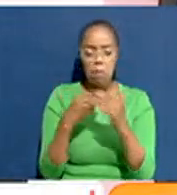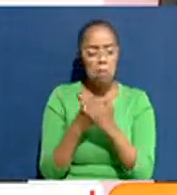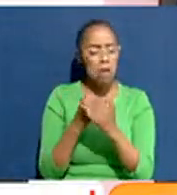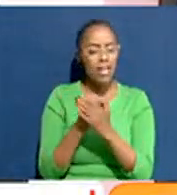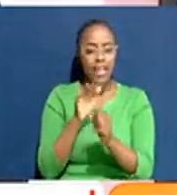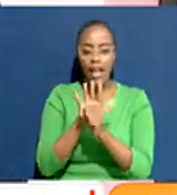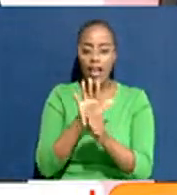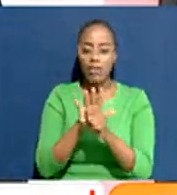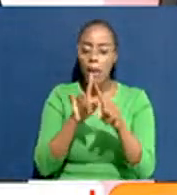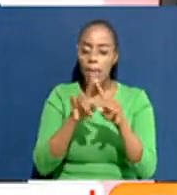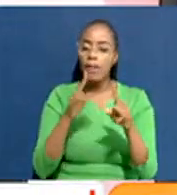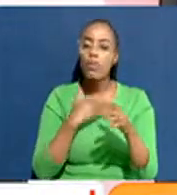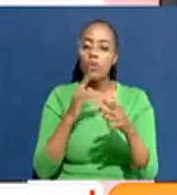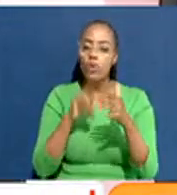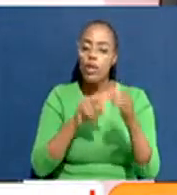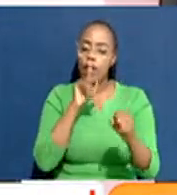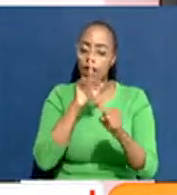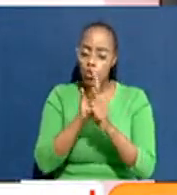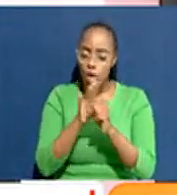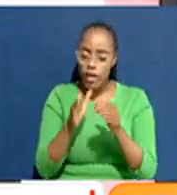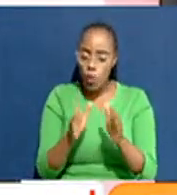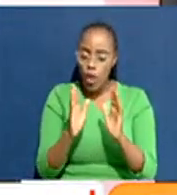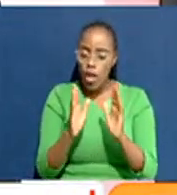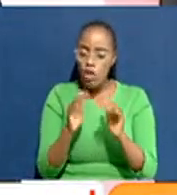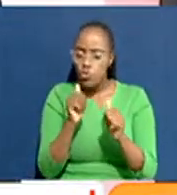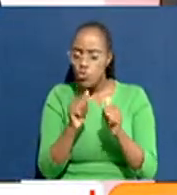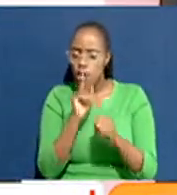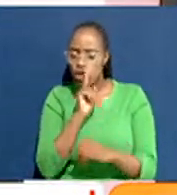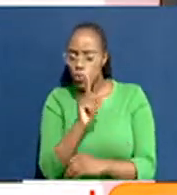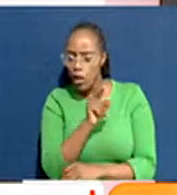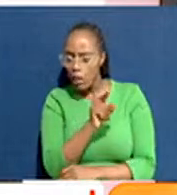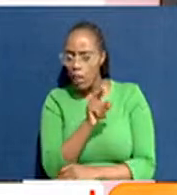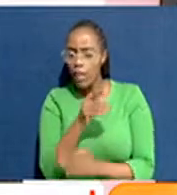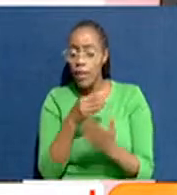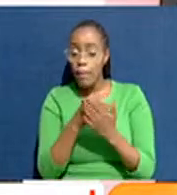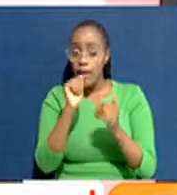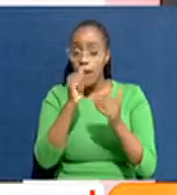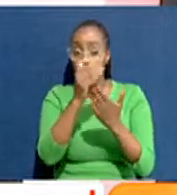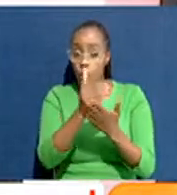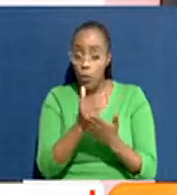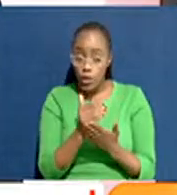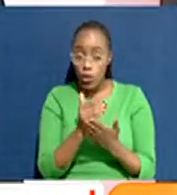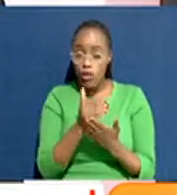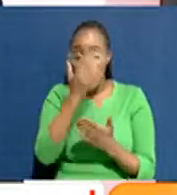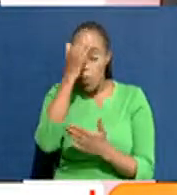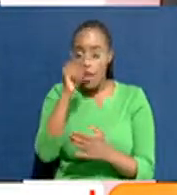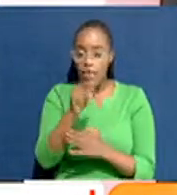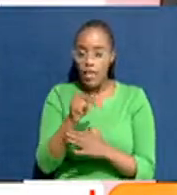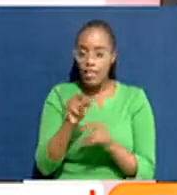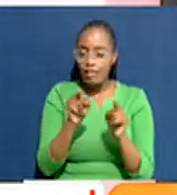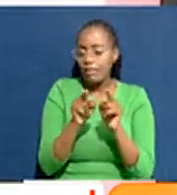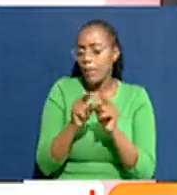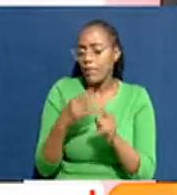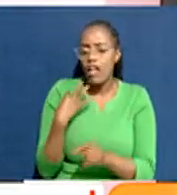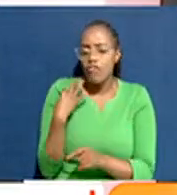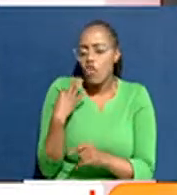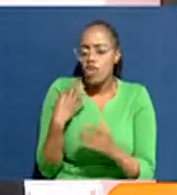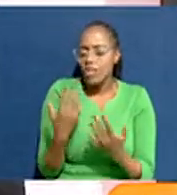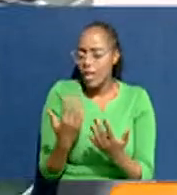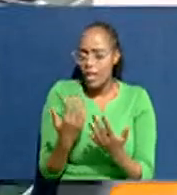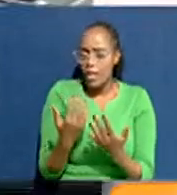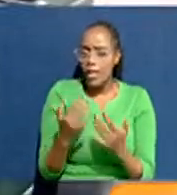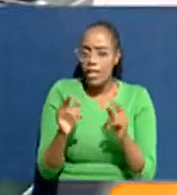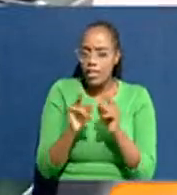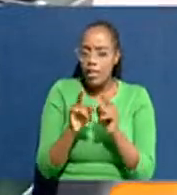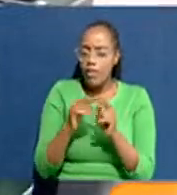you know? What they want is an assured mechanism that they, first of all, can withdraw their money if they so wish. Because this is a volume. Does it feel like